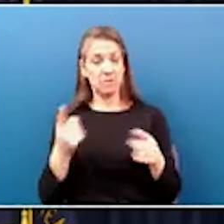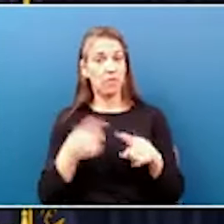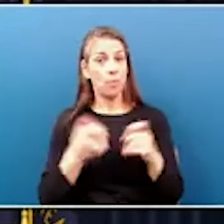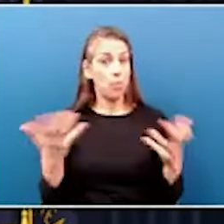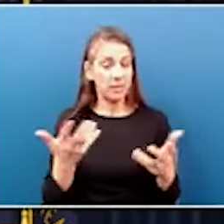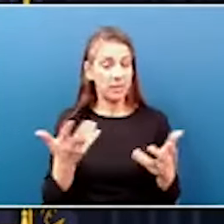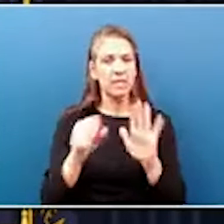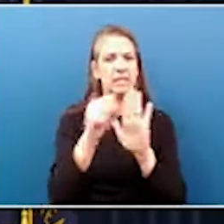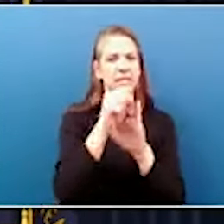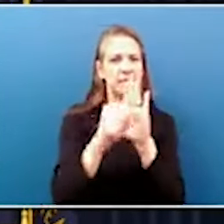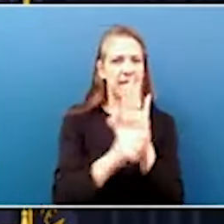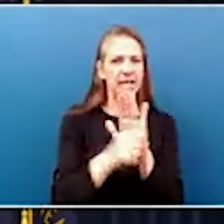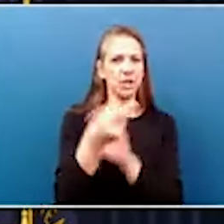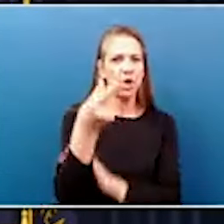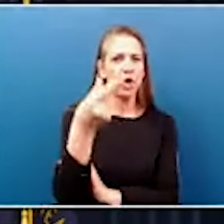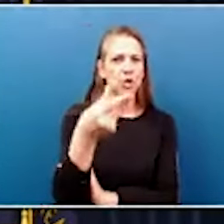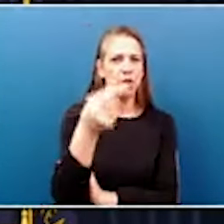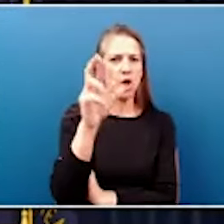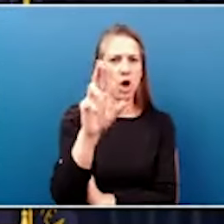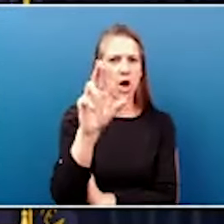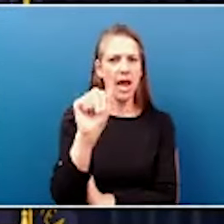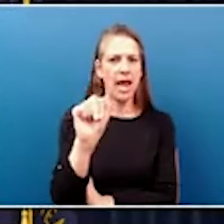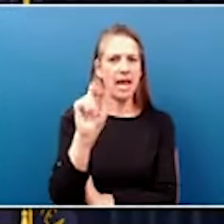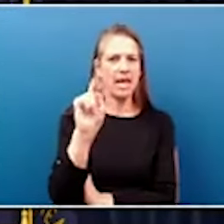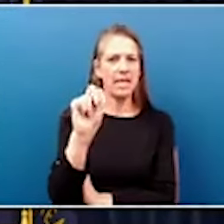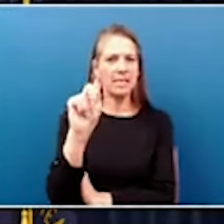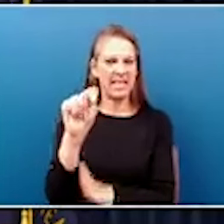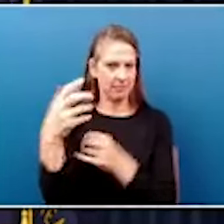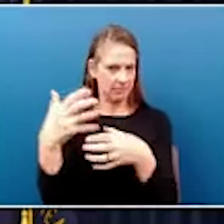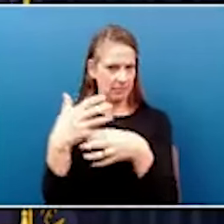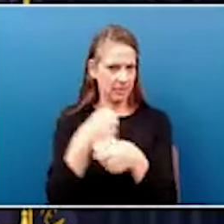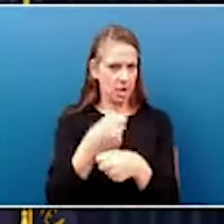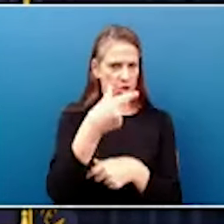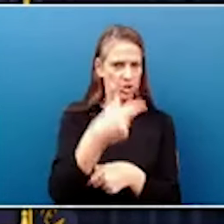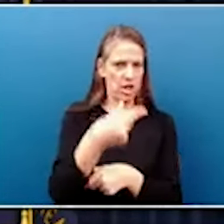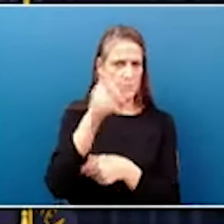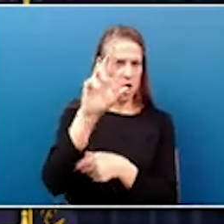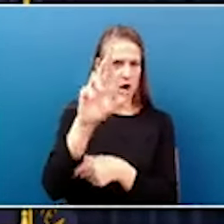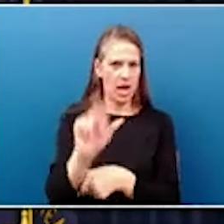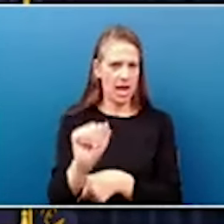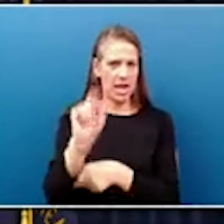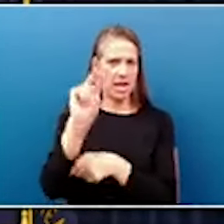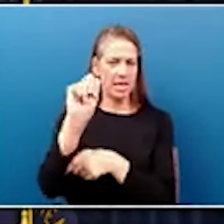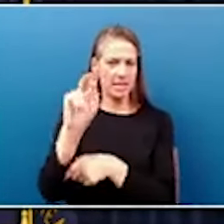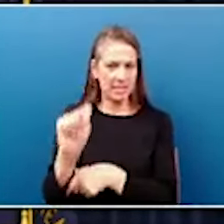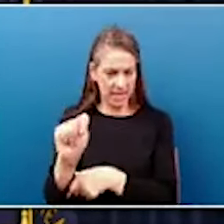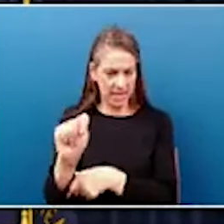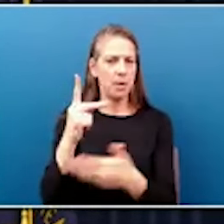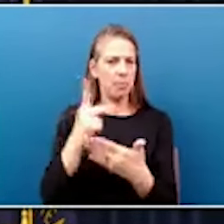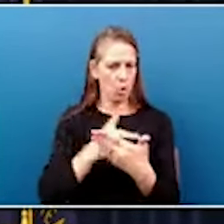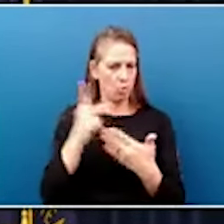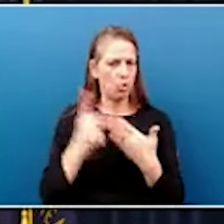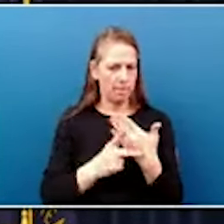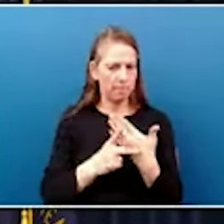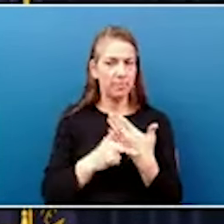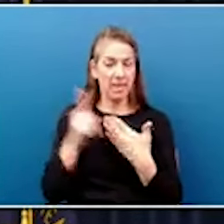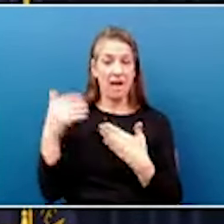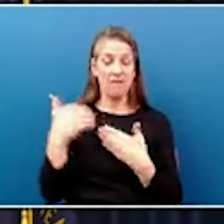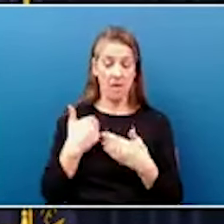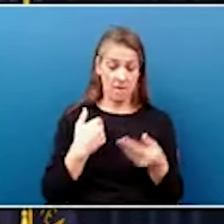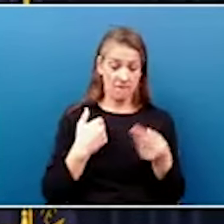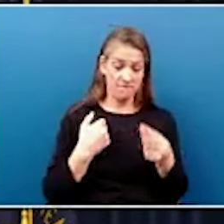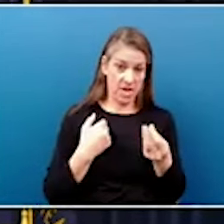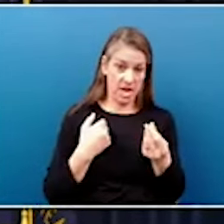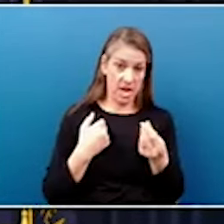an acronym GRANT program. This program provides matching state funds for projects that will also receive federal